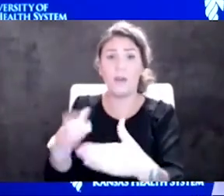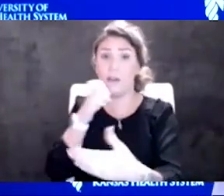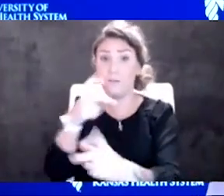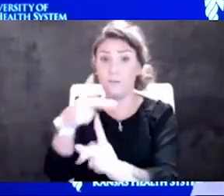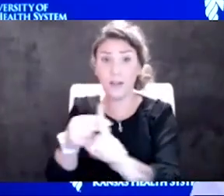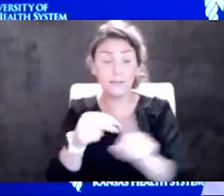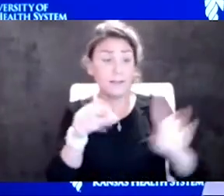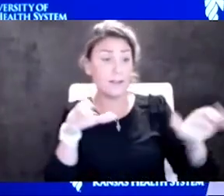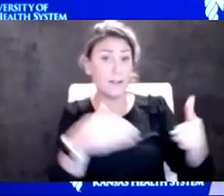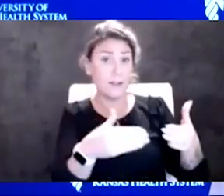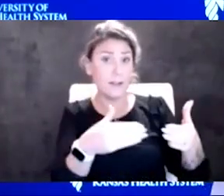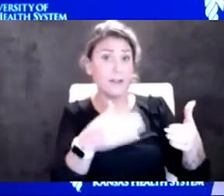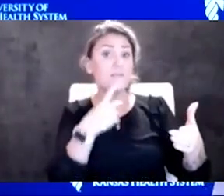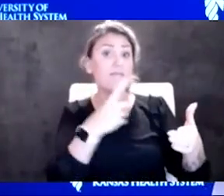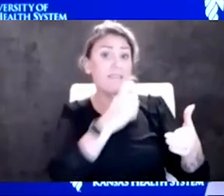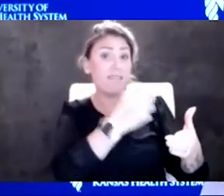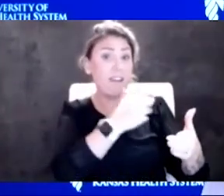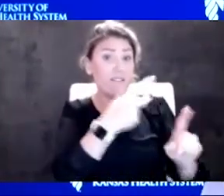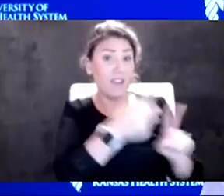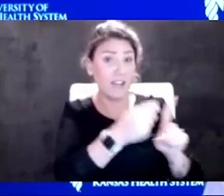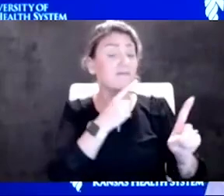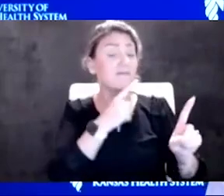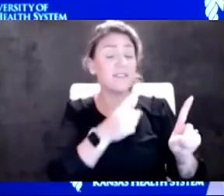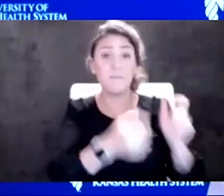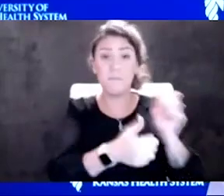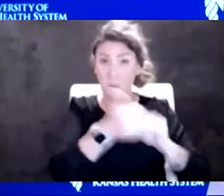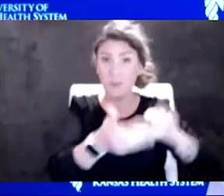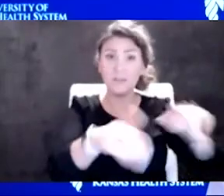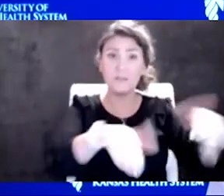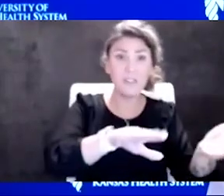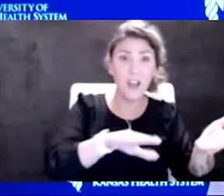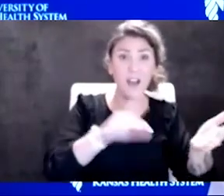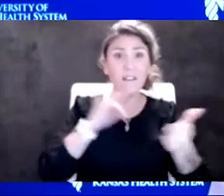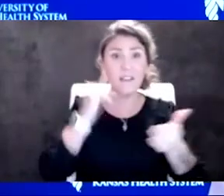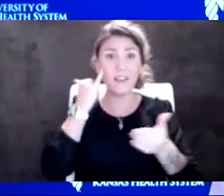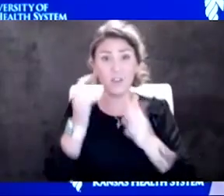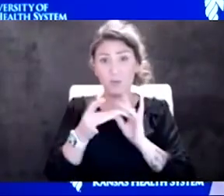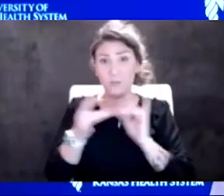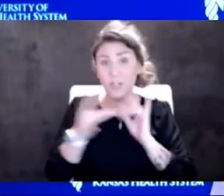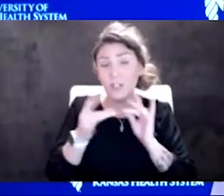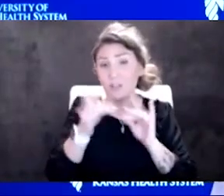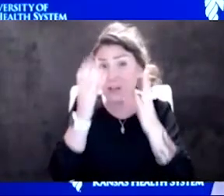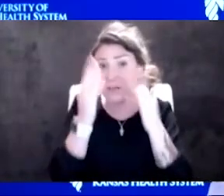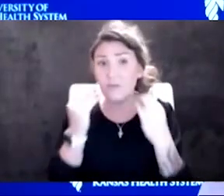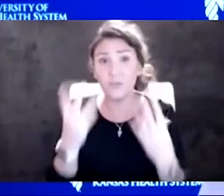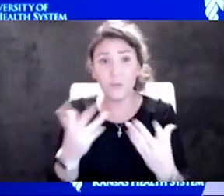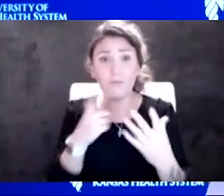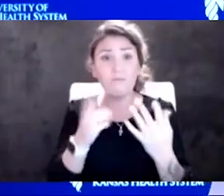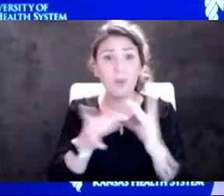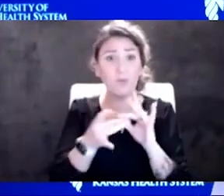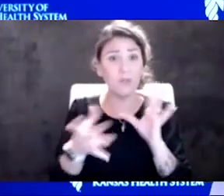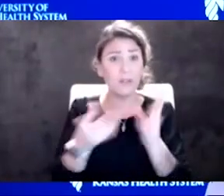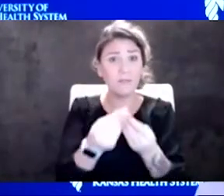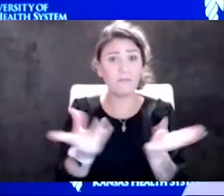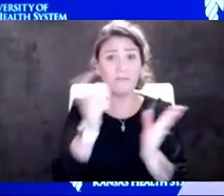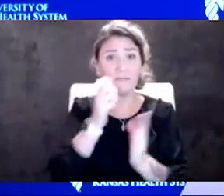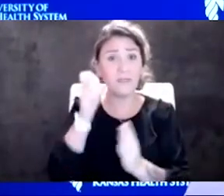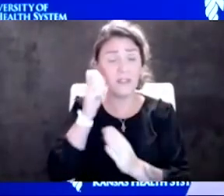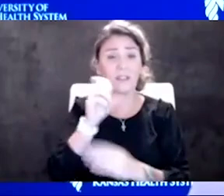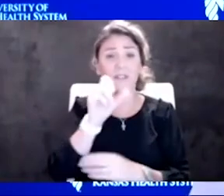people that are hospitalized and dying. And I don't know if you brought up some of that information that came out yesterday about the South Africa